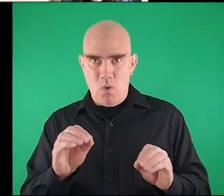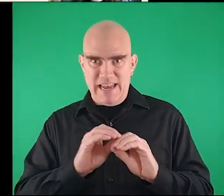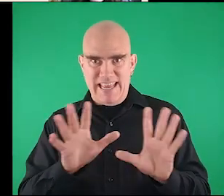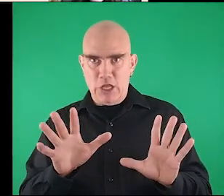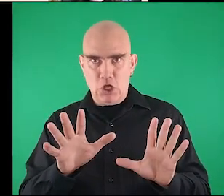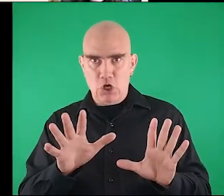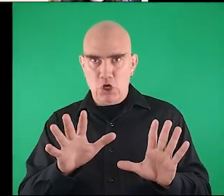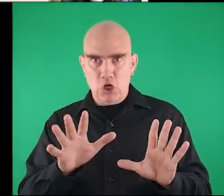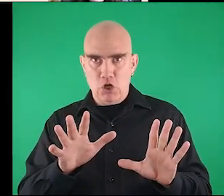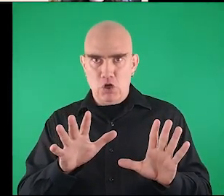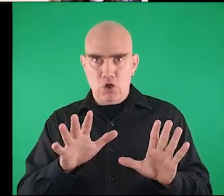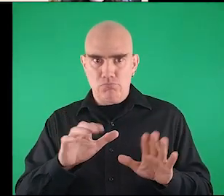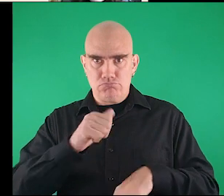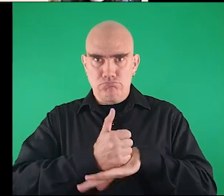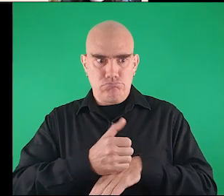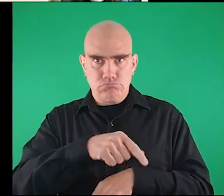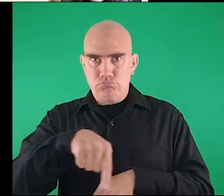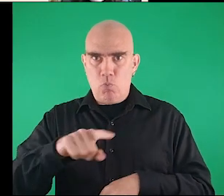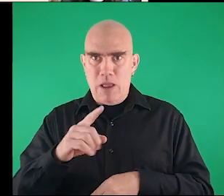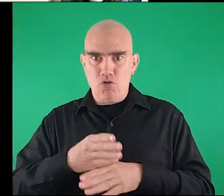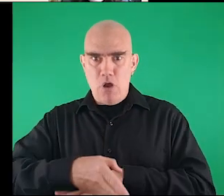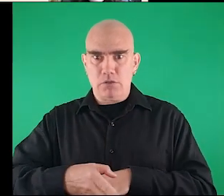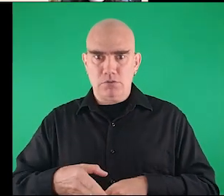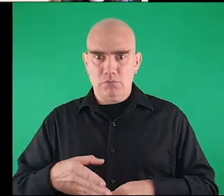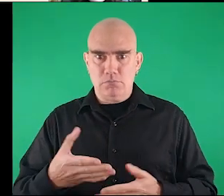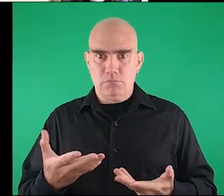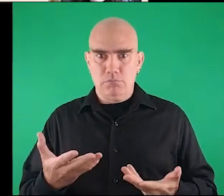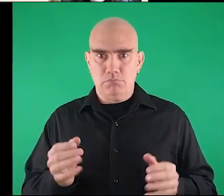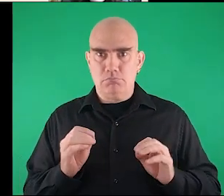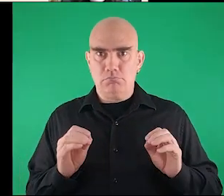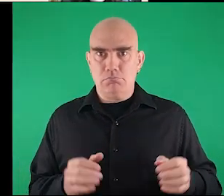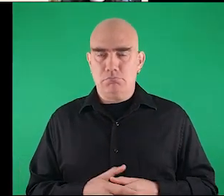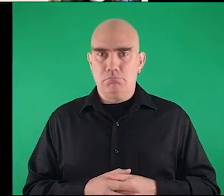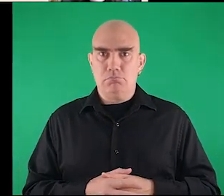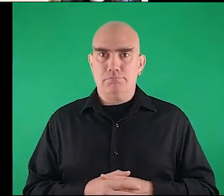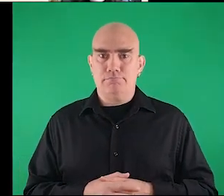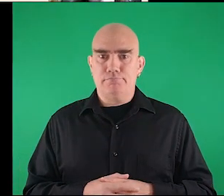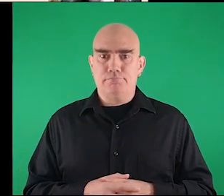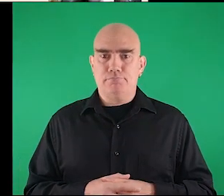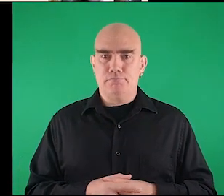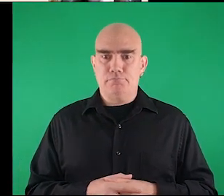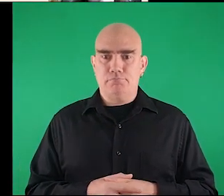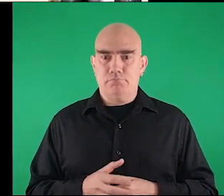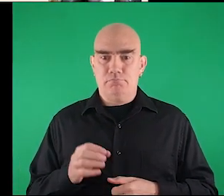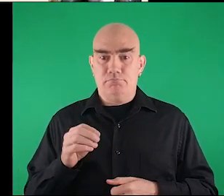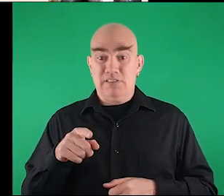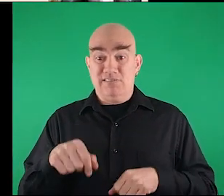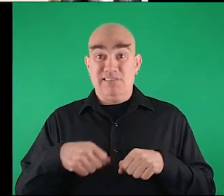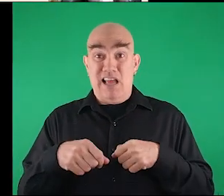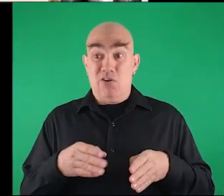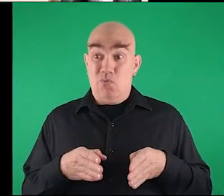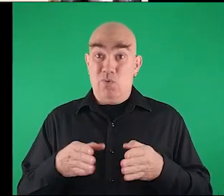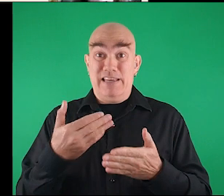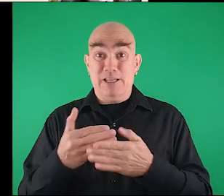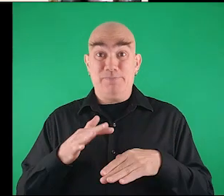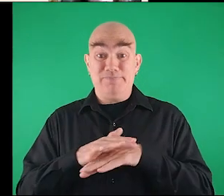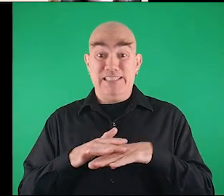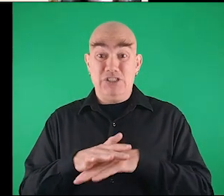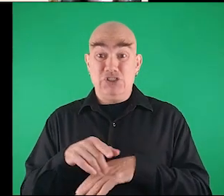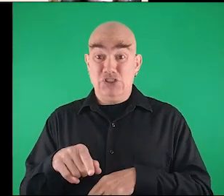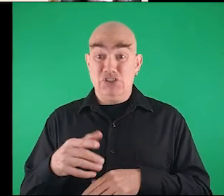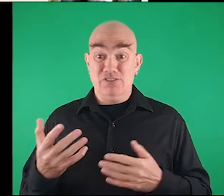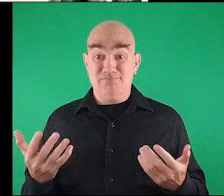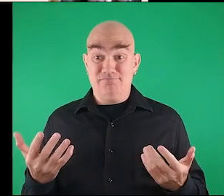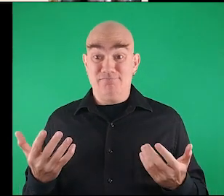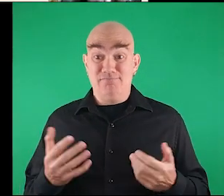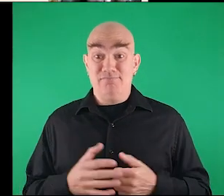the mark the the path okay uh they put here a cycle